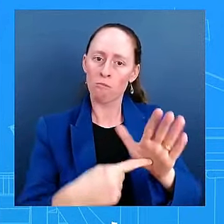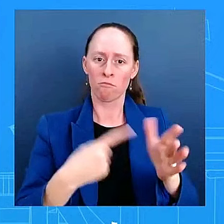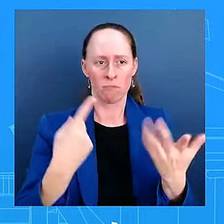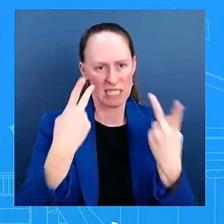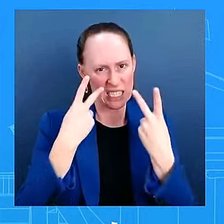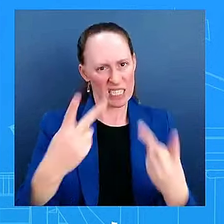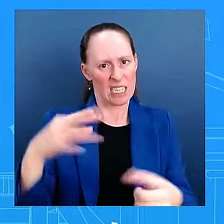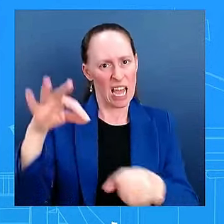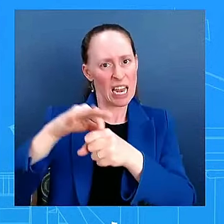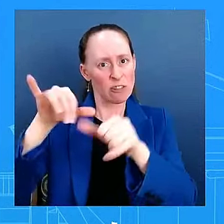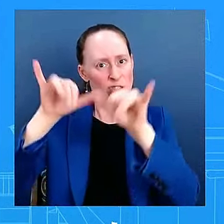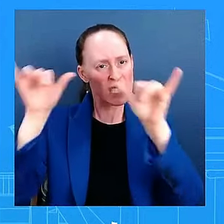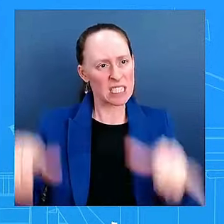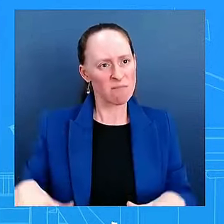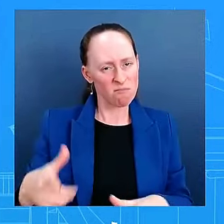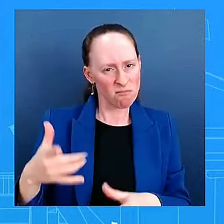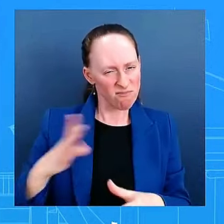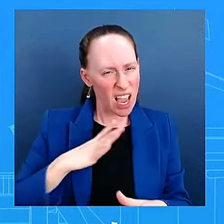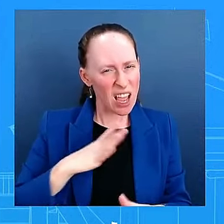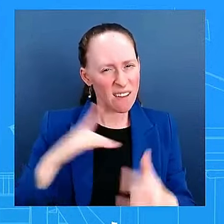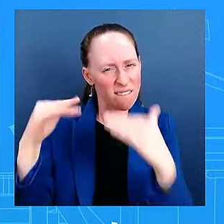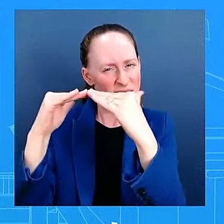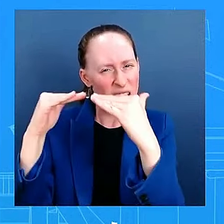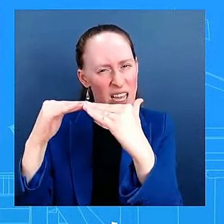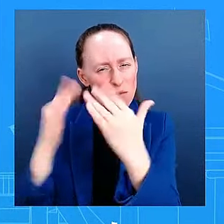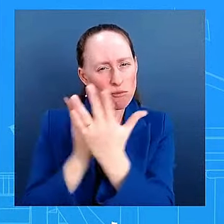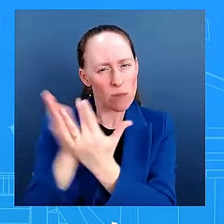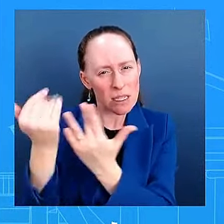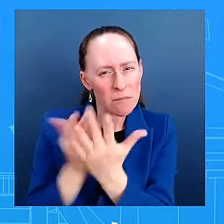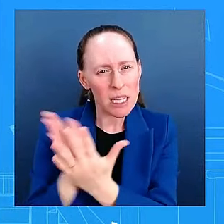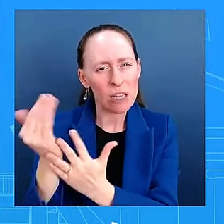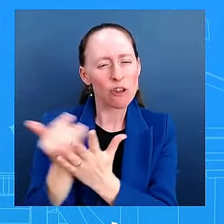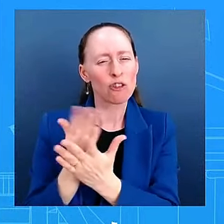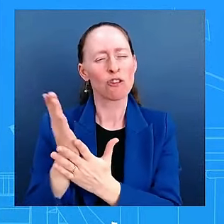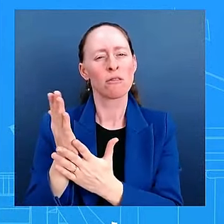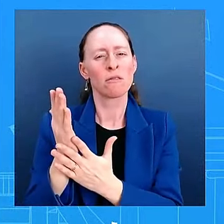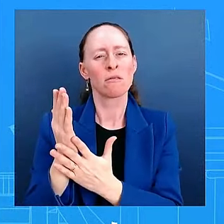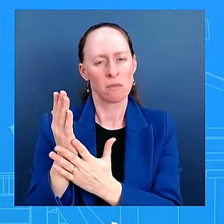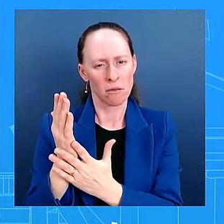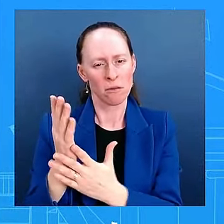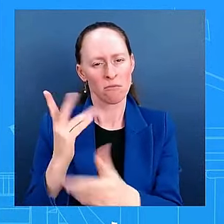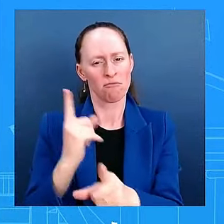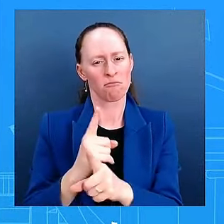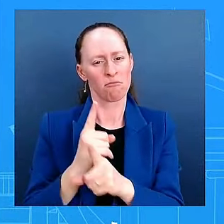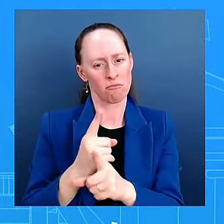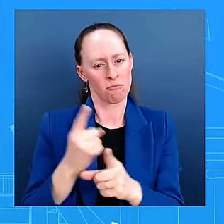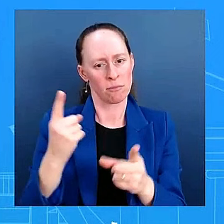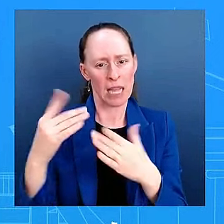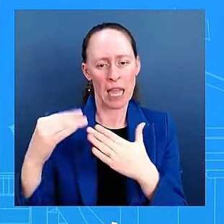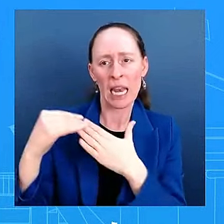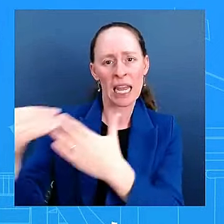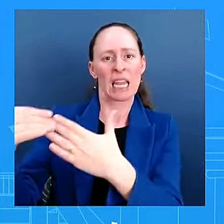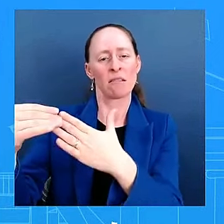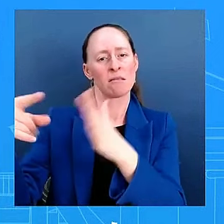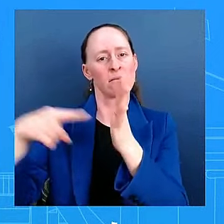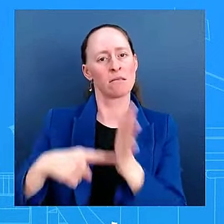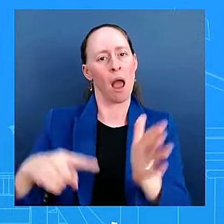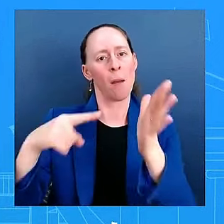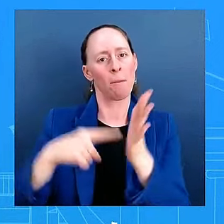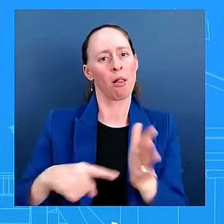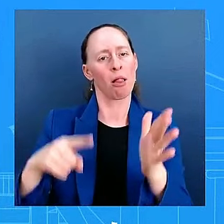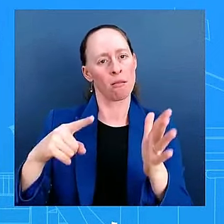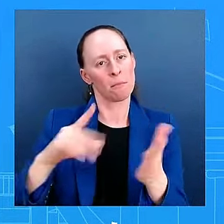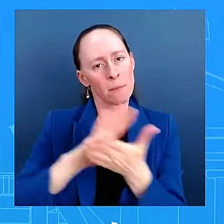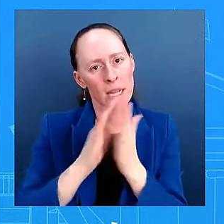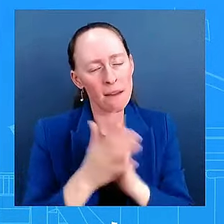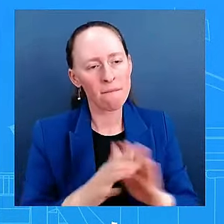again, lead by example as president of the United States. And that's what we're going to do here. Again,